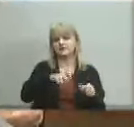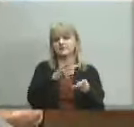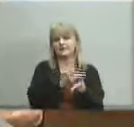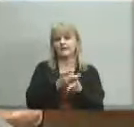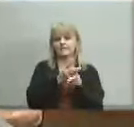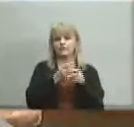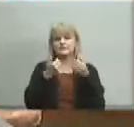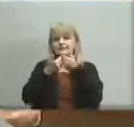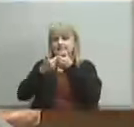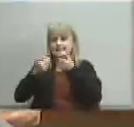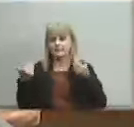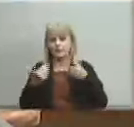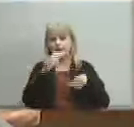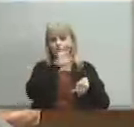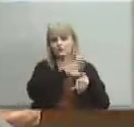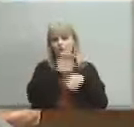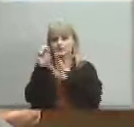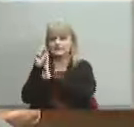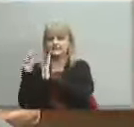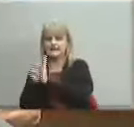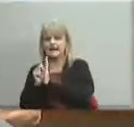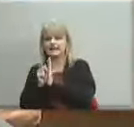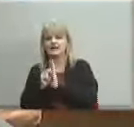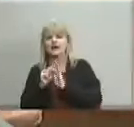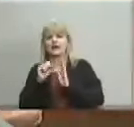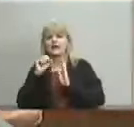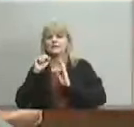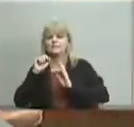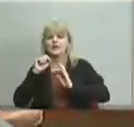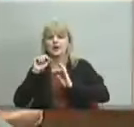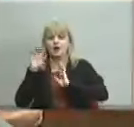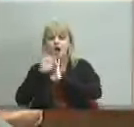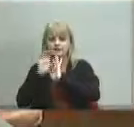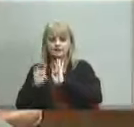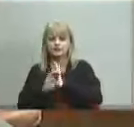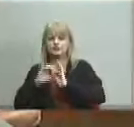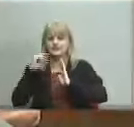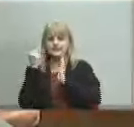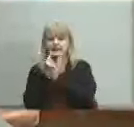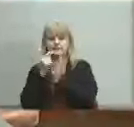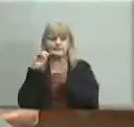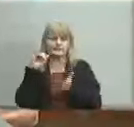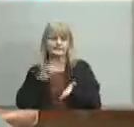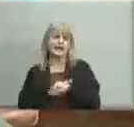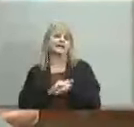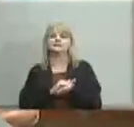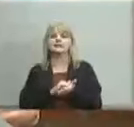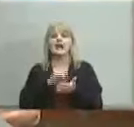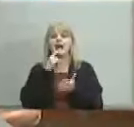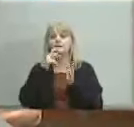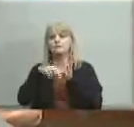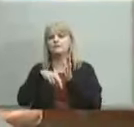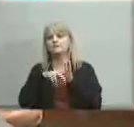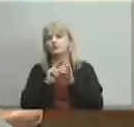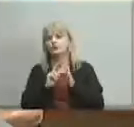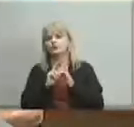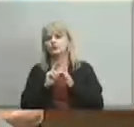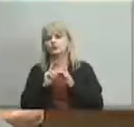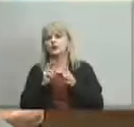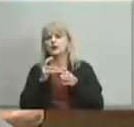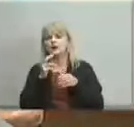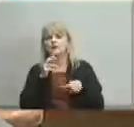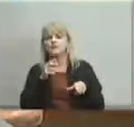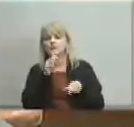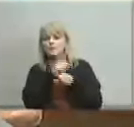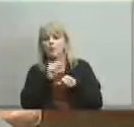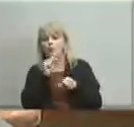is guaranteed by our constitution i've done a preliminary review of the requirements for employment by shawnee christian health care